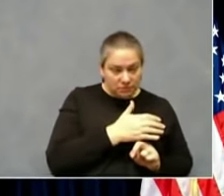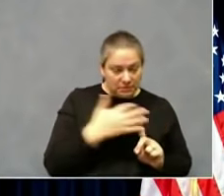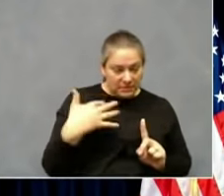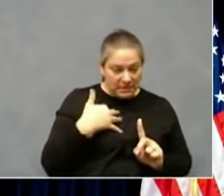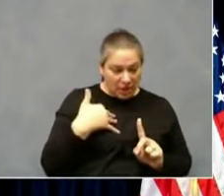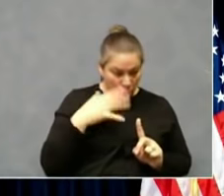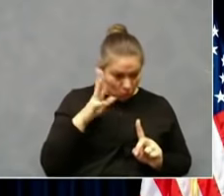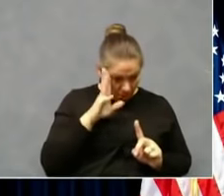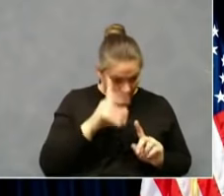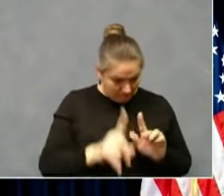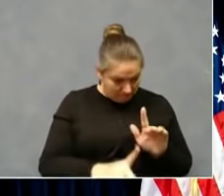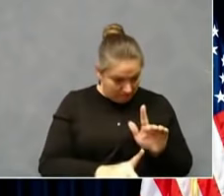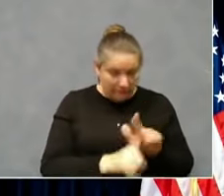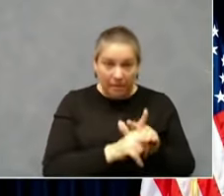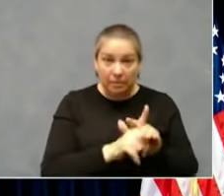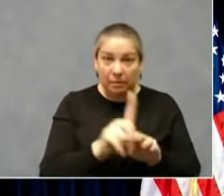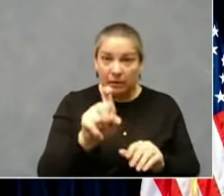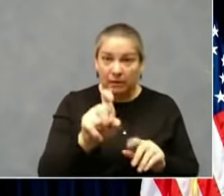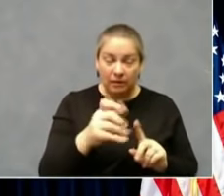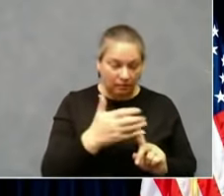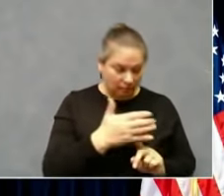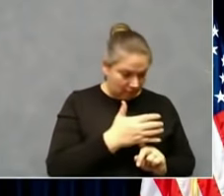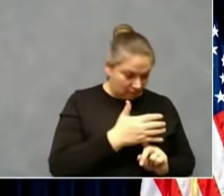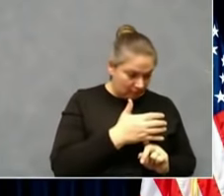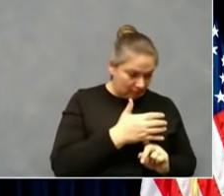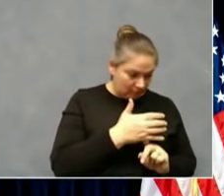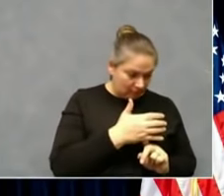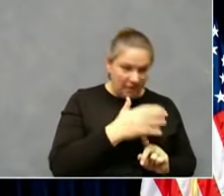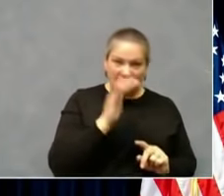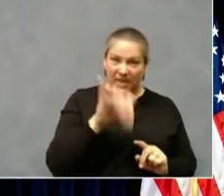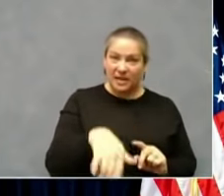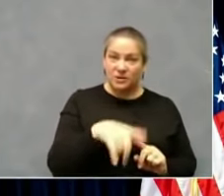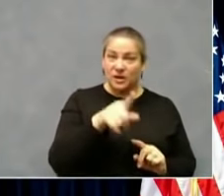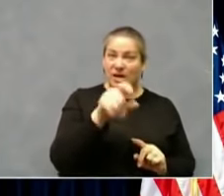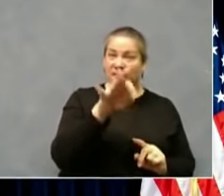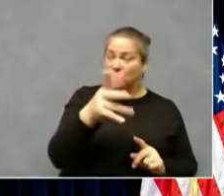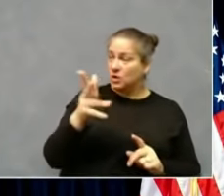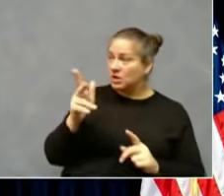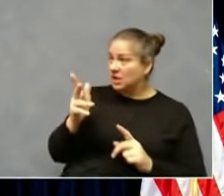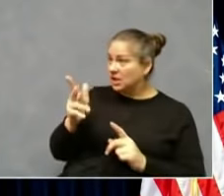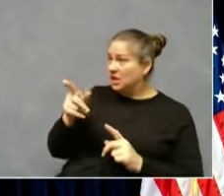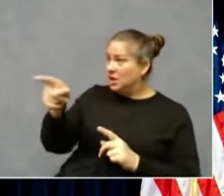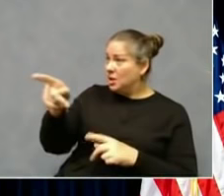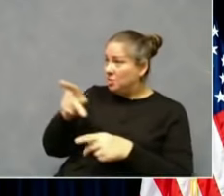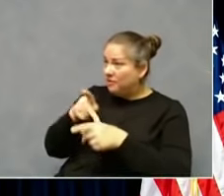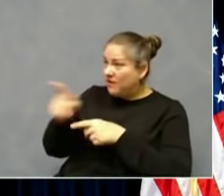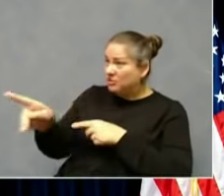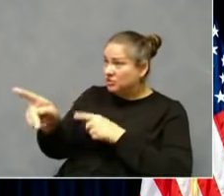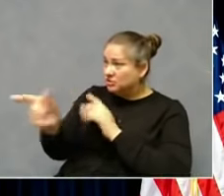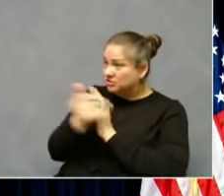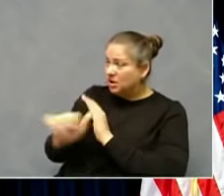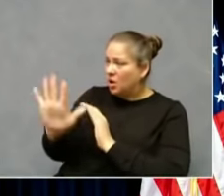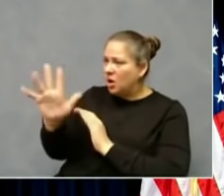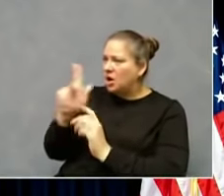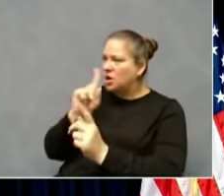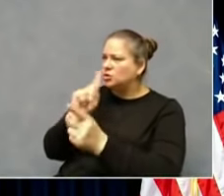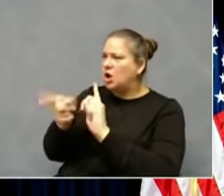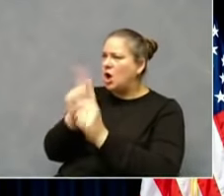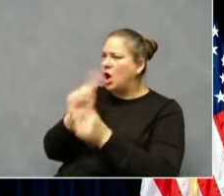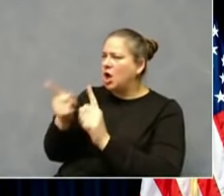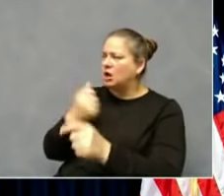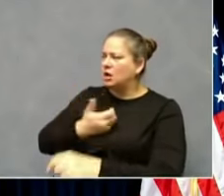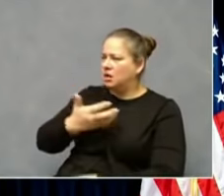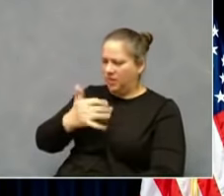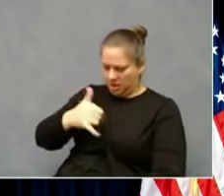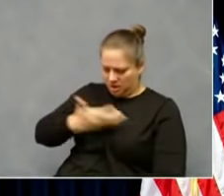And having that person, that professional to talk to you about it is helpful. John Charlton from WHAS.